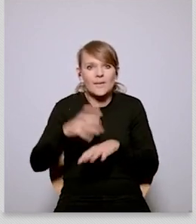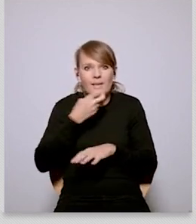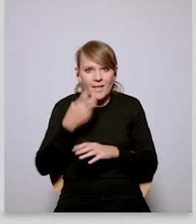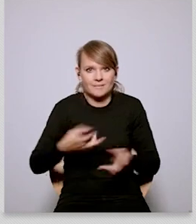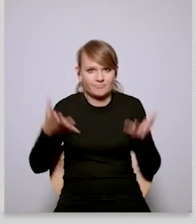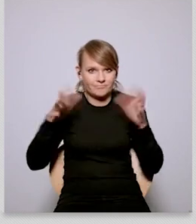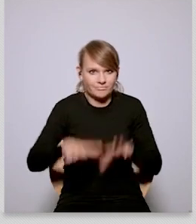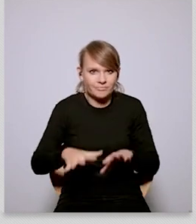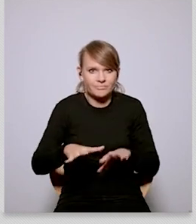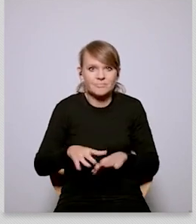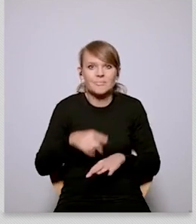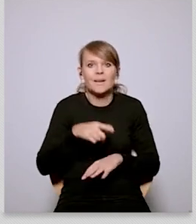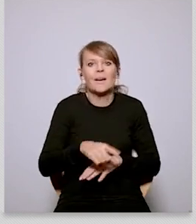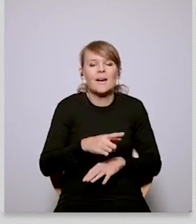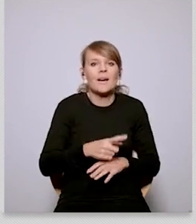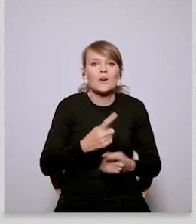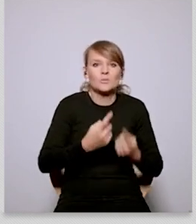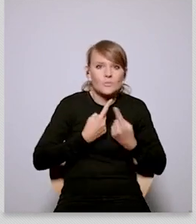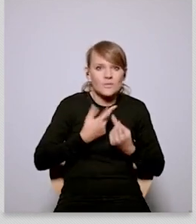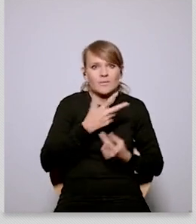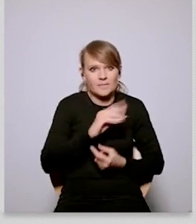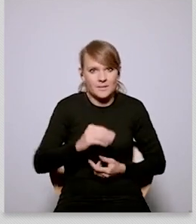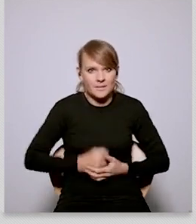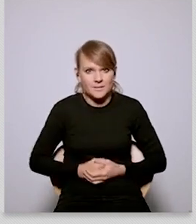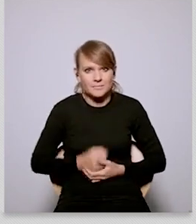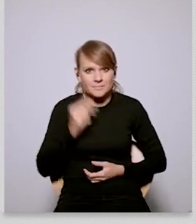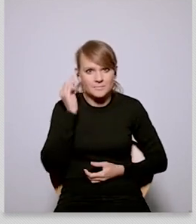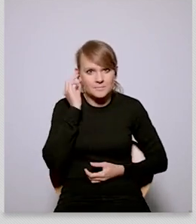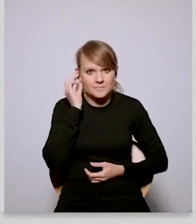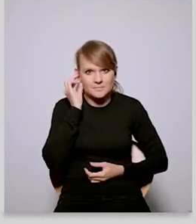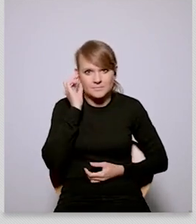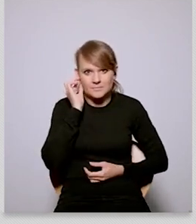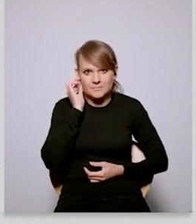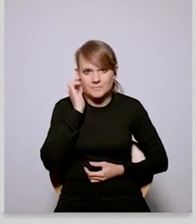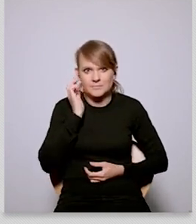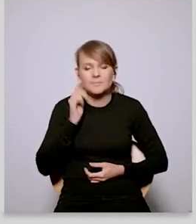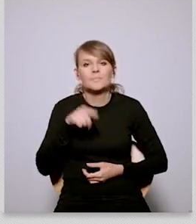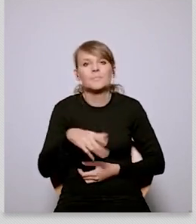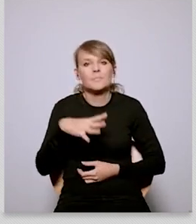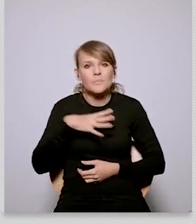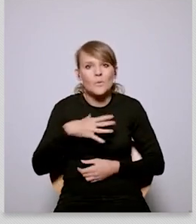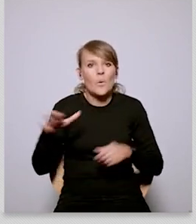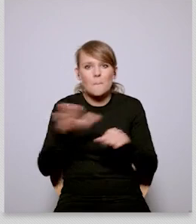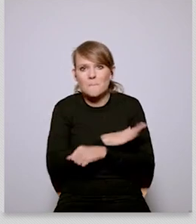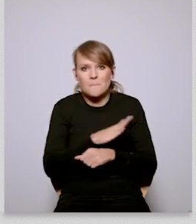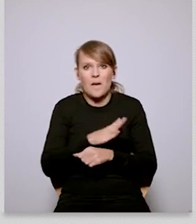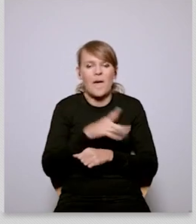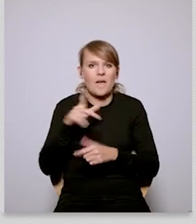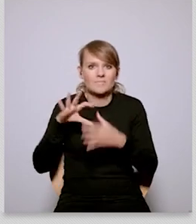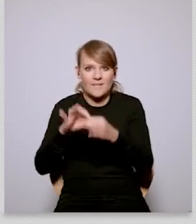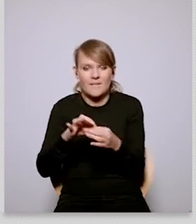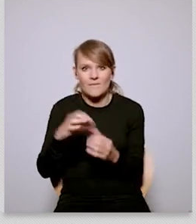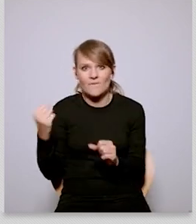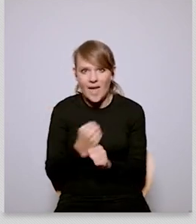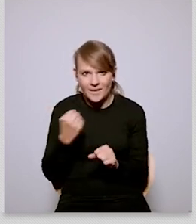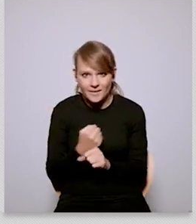that collapsed the energy system collapsed and then the political system had to